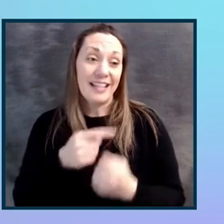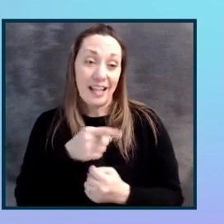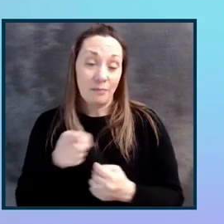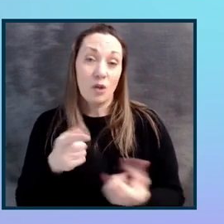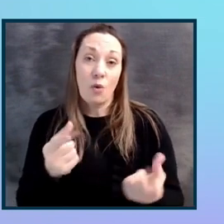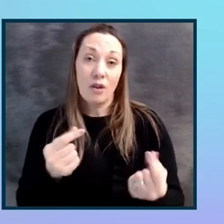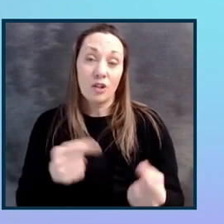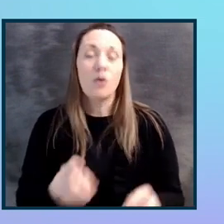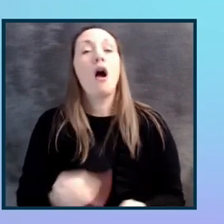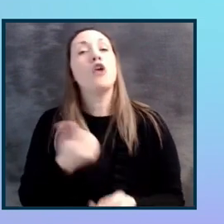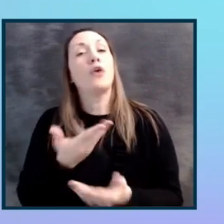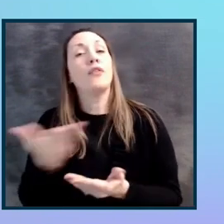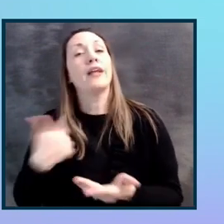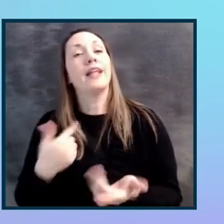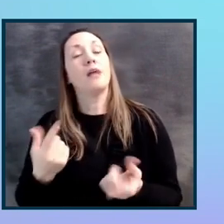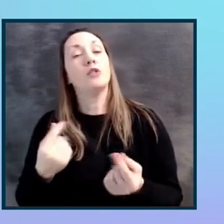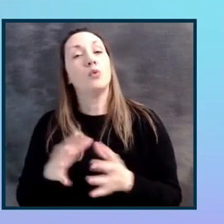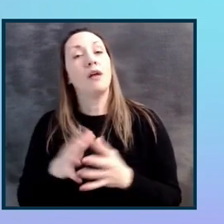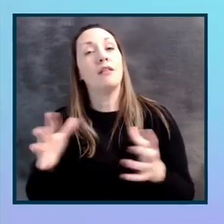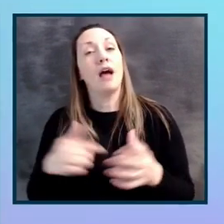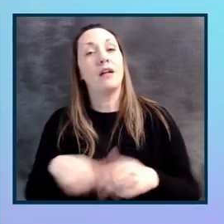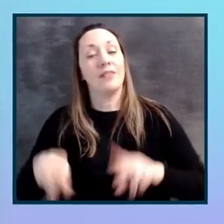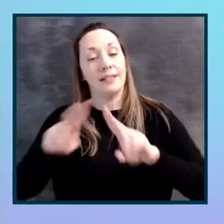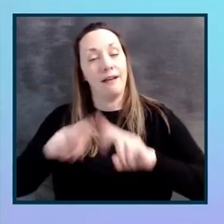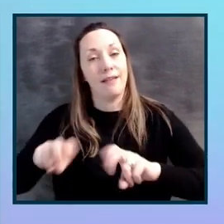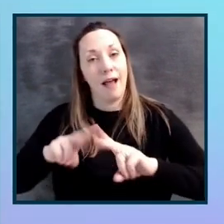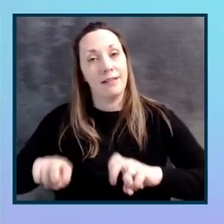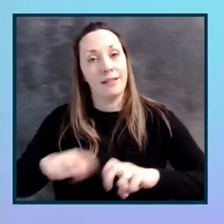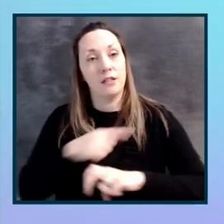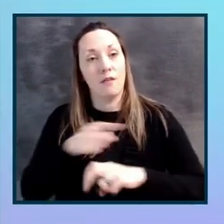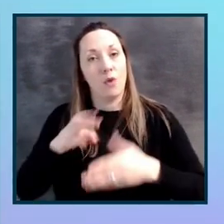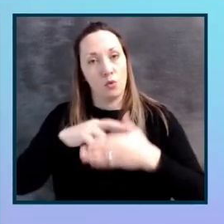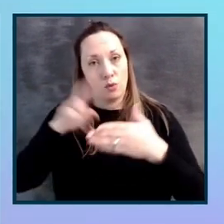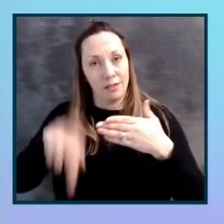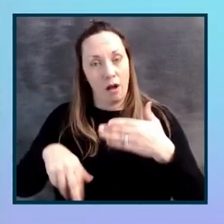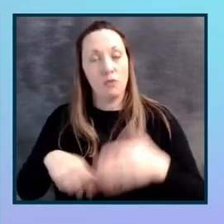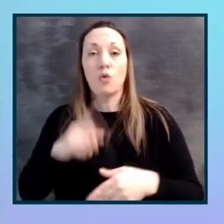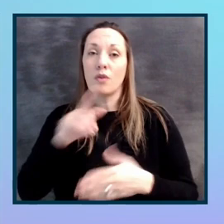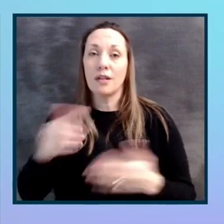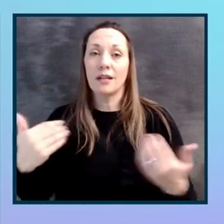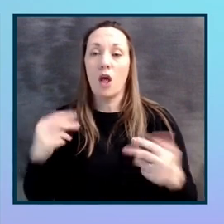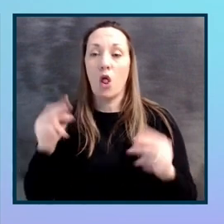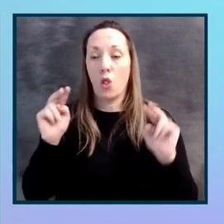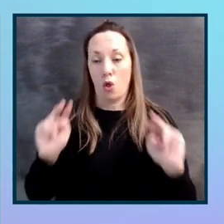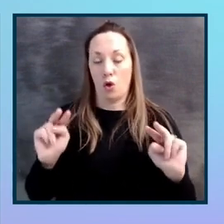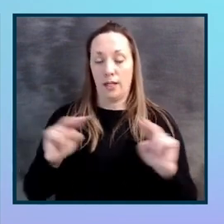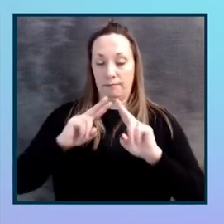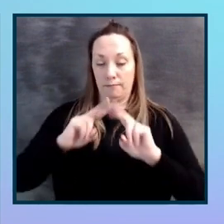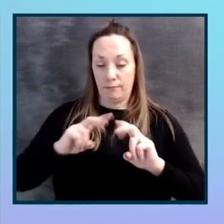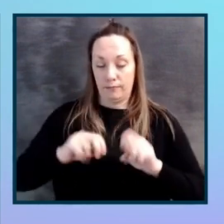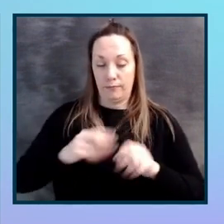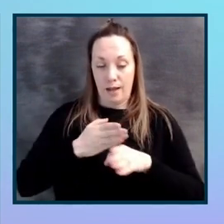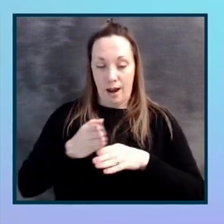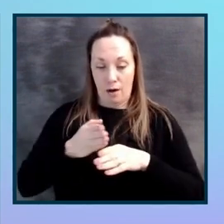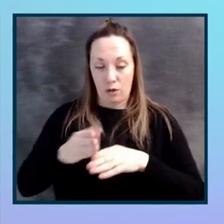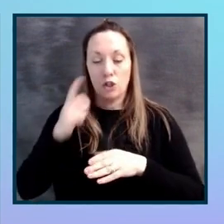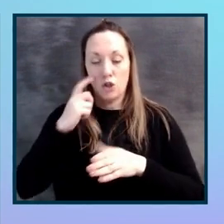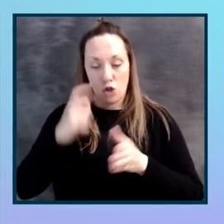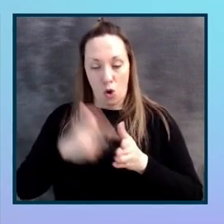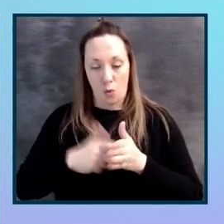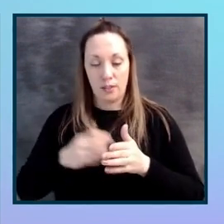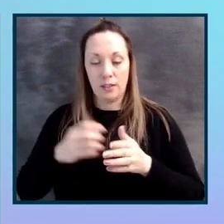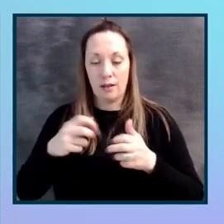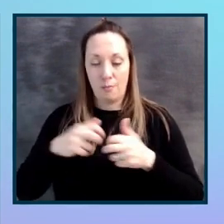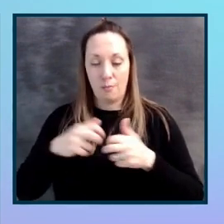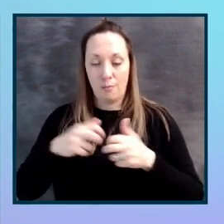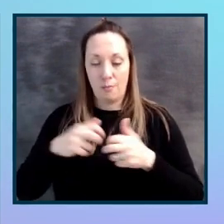The other thing that I've been doing a lot of is a lot of analysis of those results. So really have a look at the areas that you're having repeated issues in so